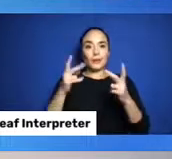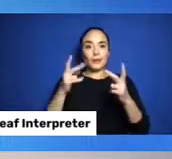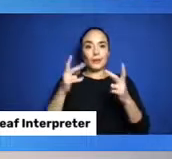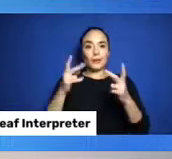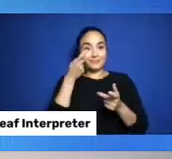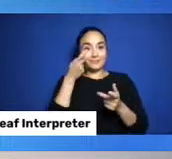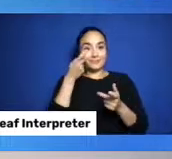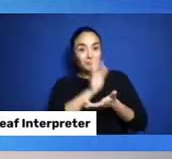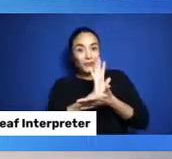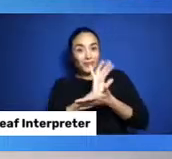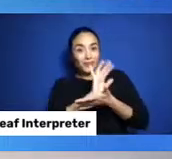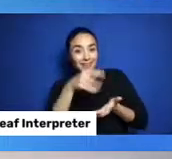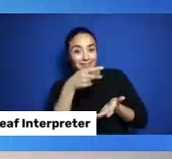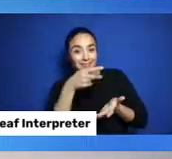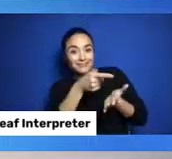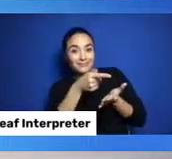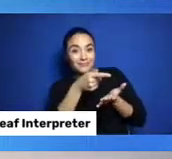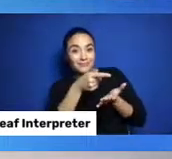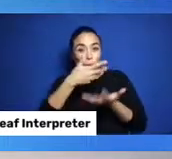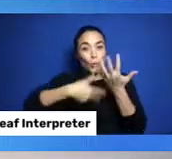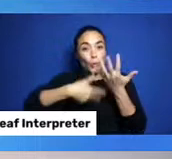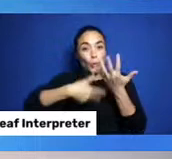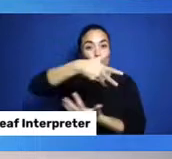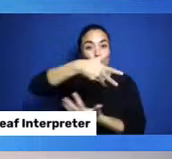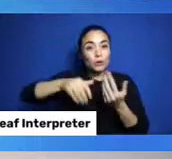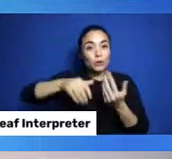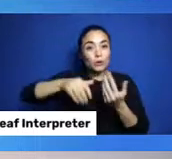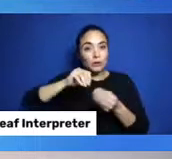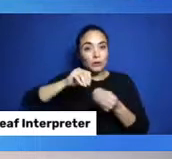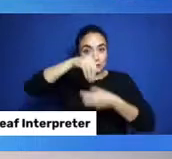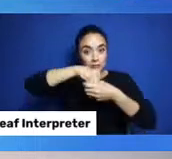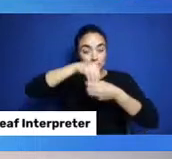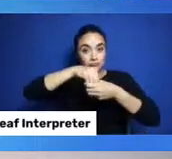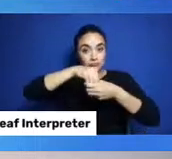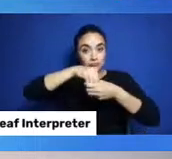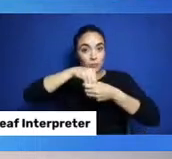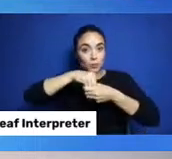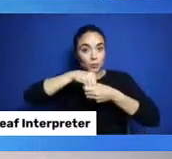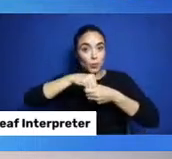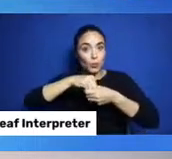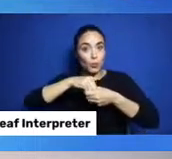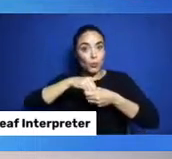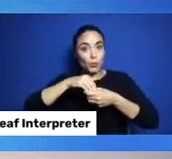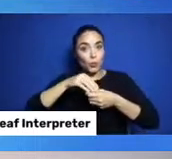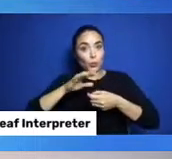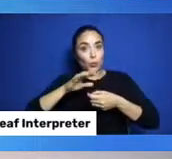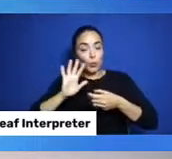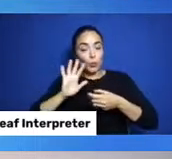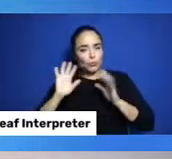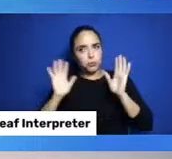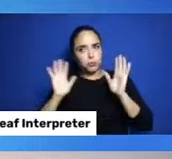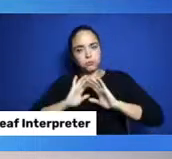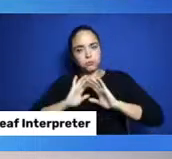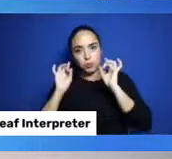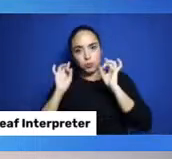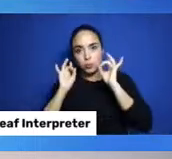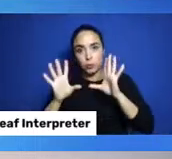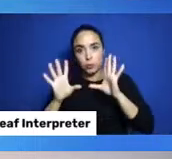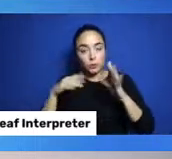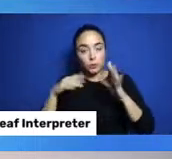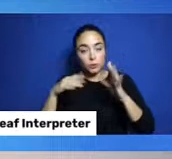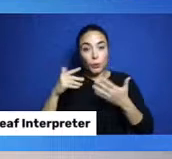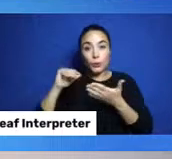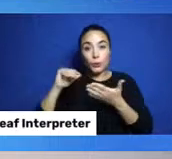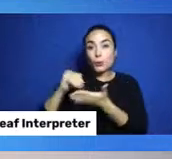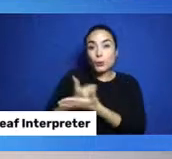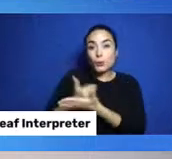inside will have a bad time. The people stuck in the teepee. Where there's no new air coming in. They'll be full of